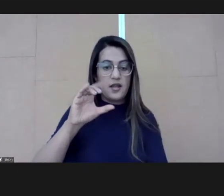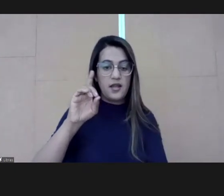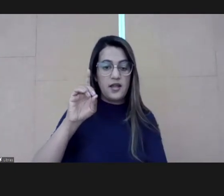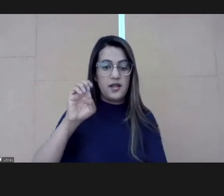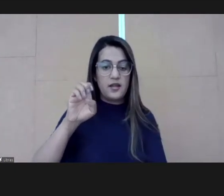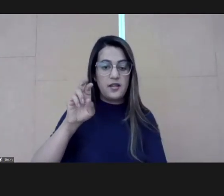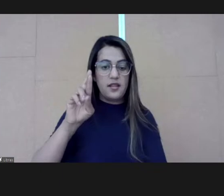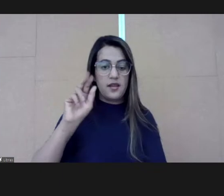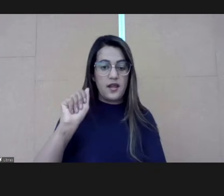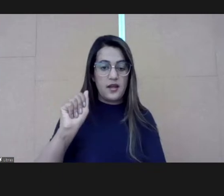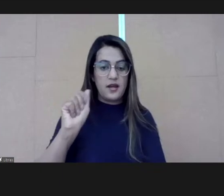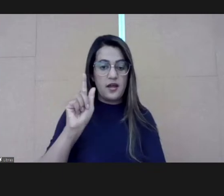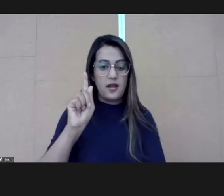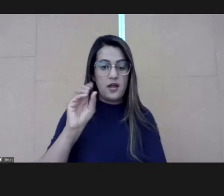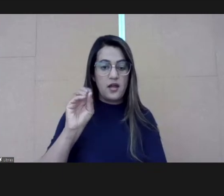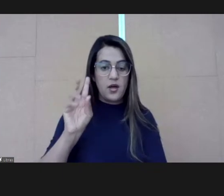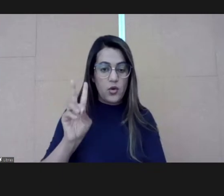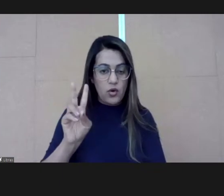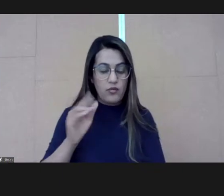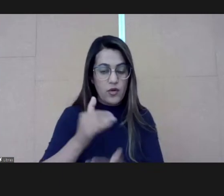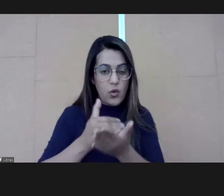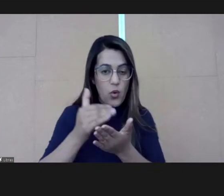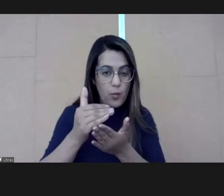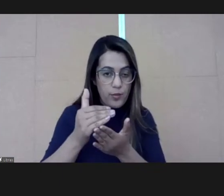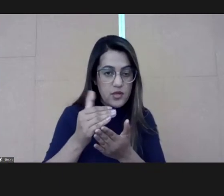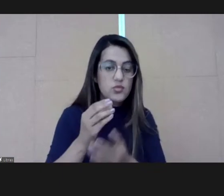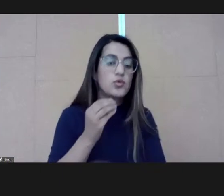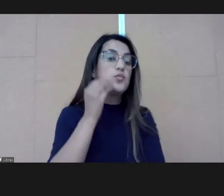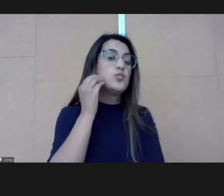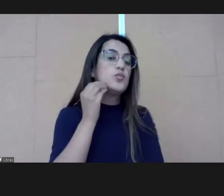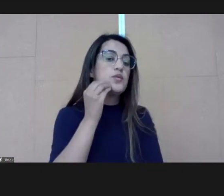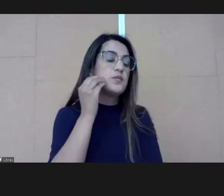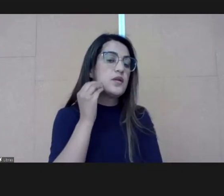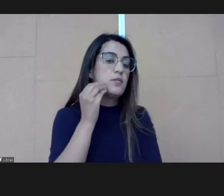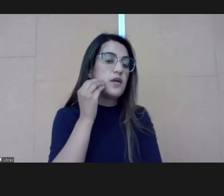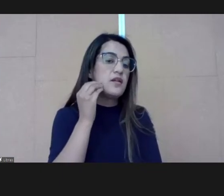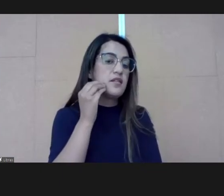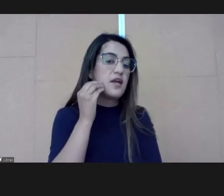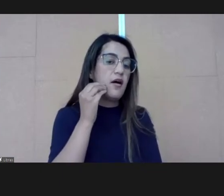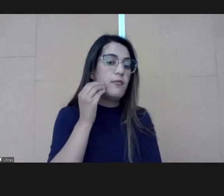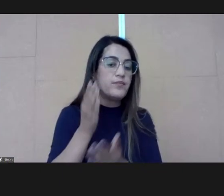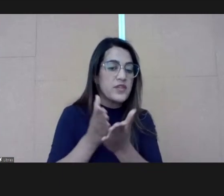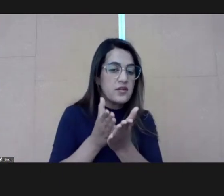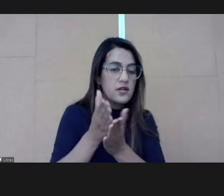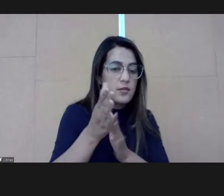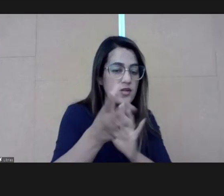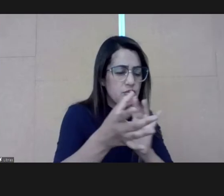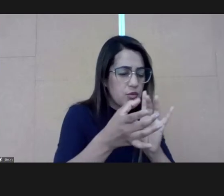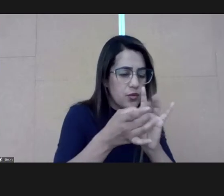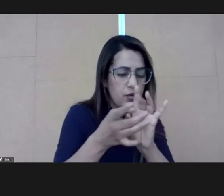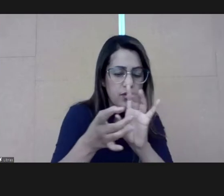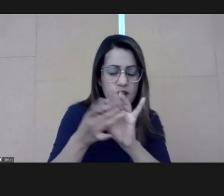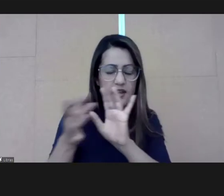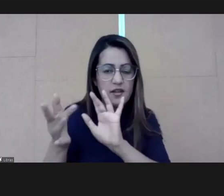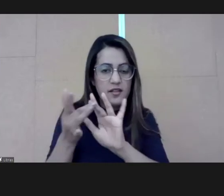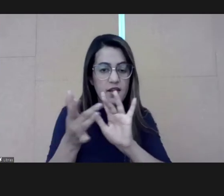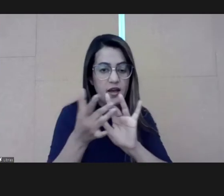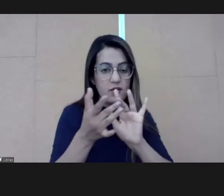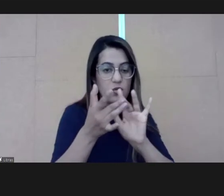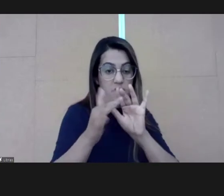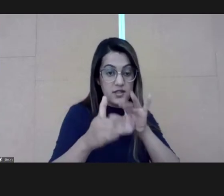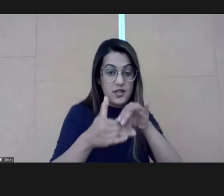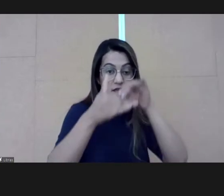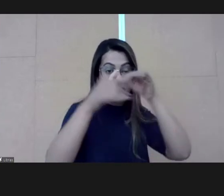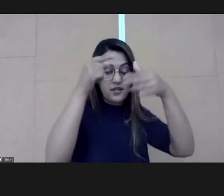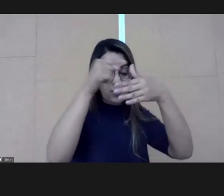LideraGov. We started in an experimental way, directly connected to